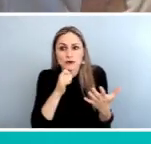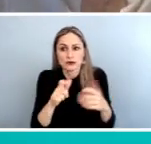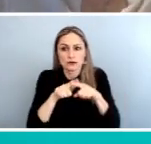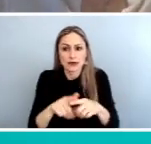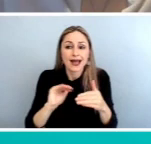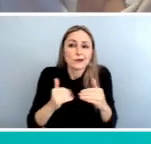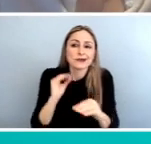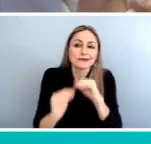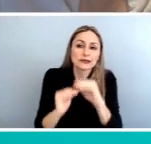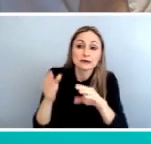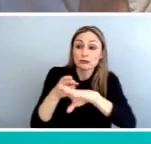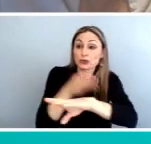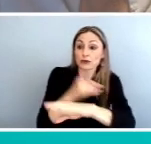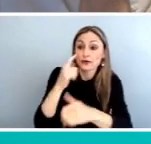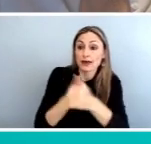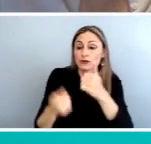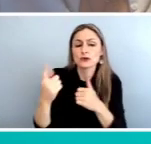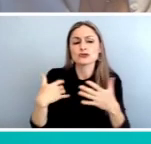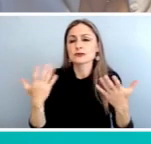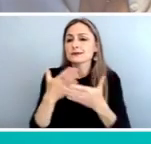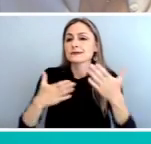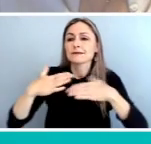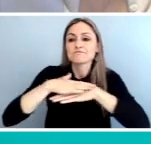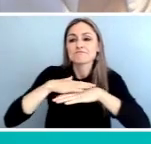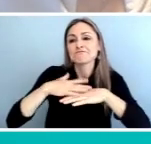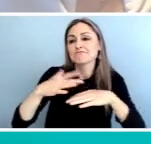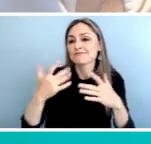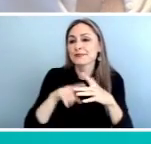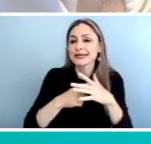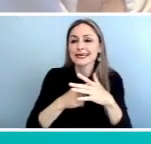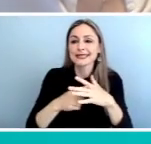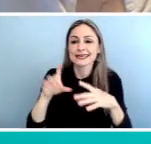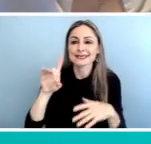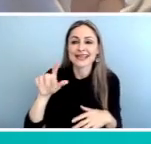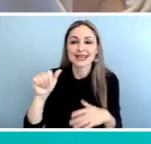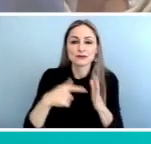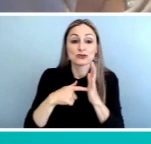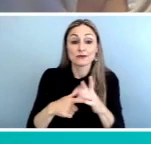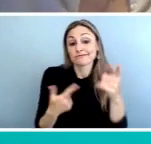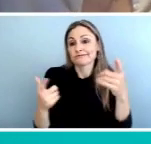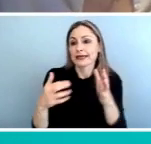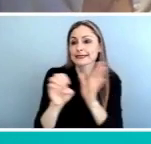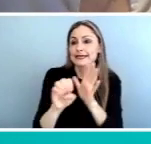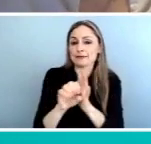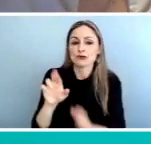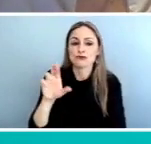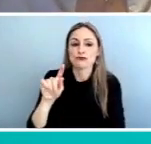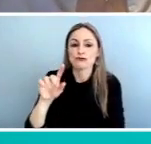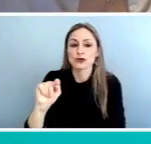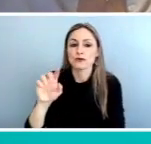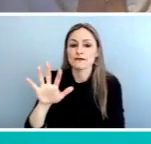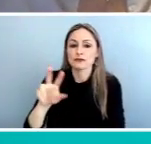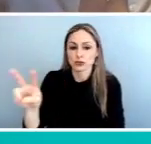everyone. again just some preliminary data that I'm going to show you right now this is route 52 and the map on the right shows a right